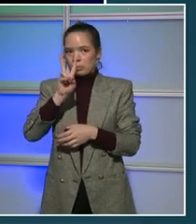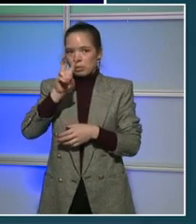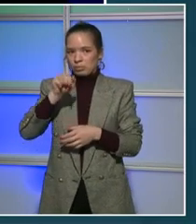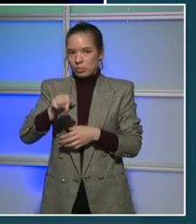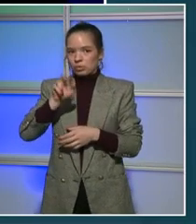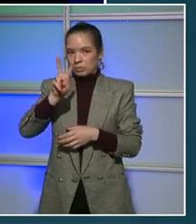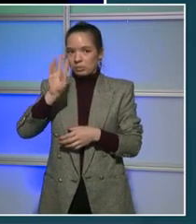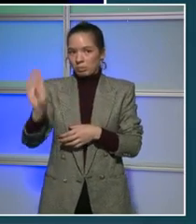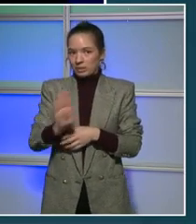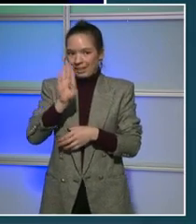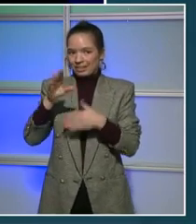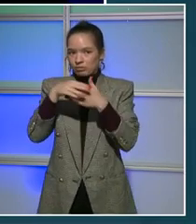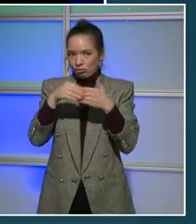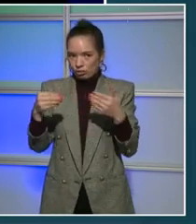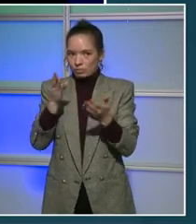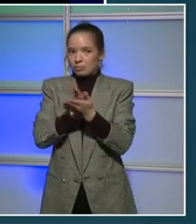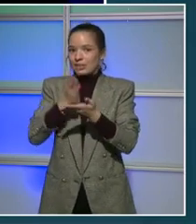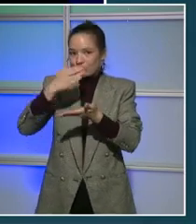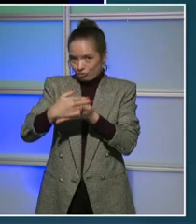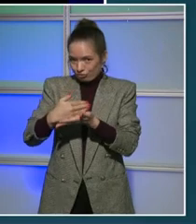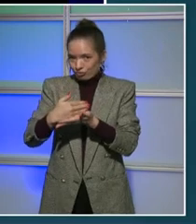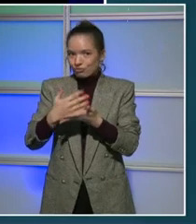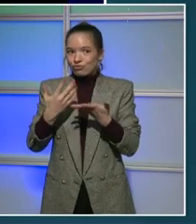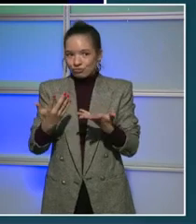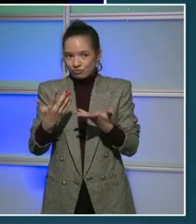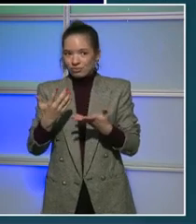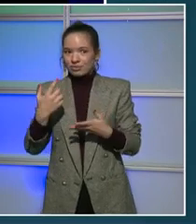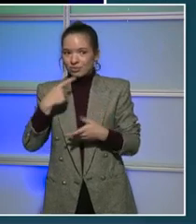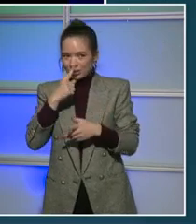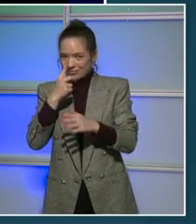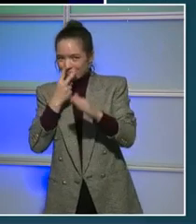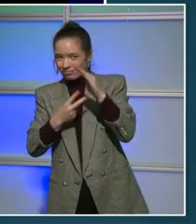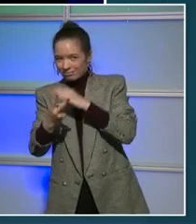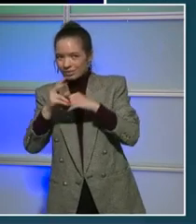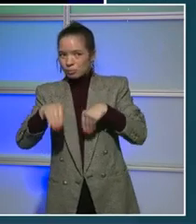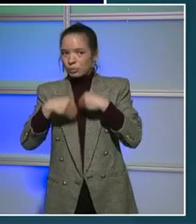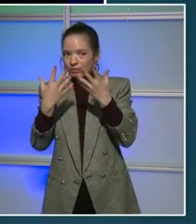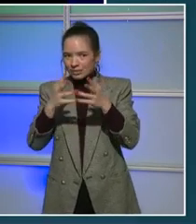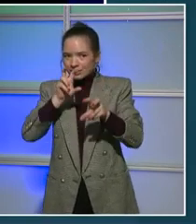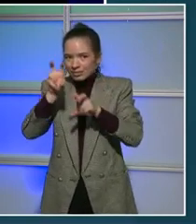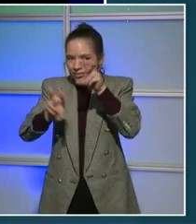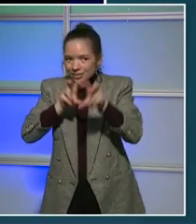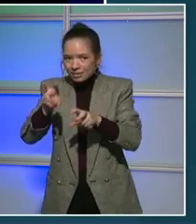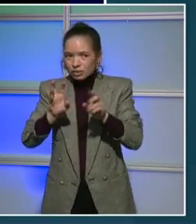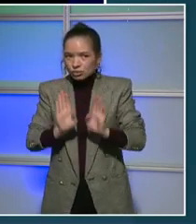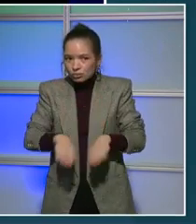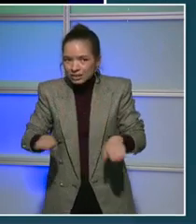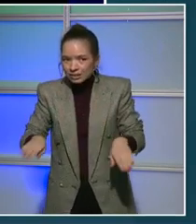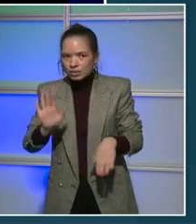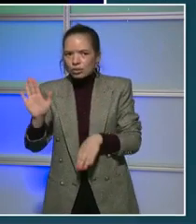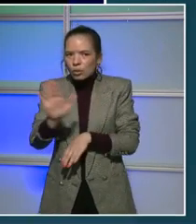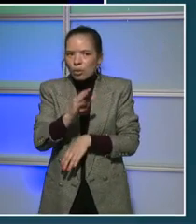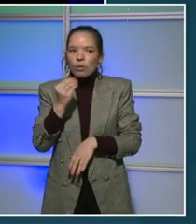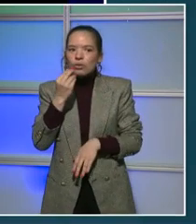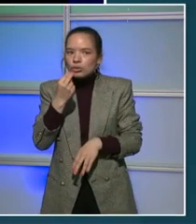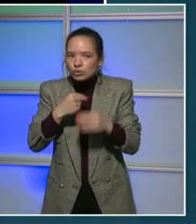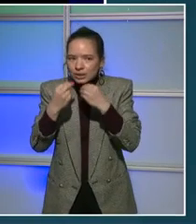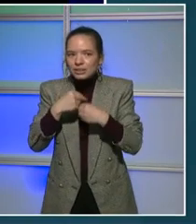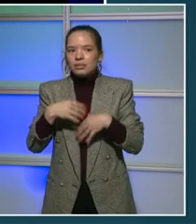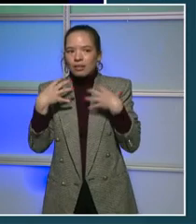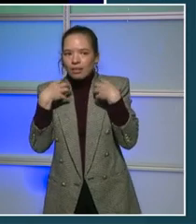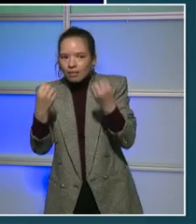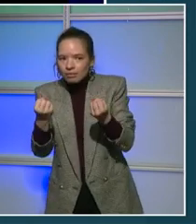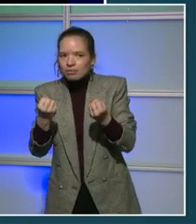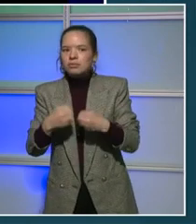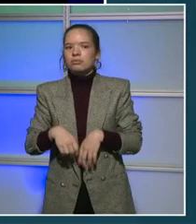that investment in the kids' nutrition and wellness to be a top priority. Paul, I don't know if you have anything more to